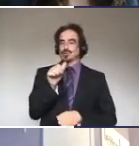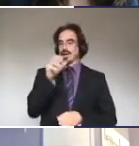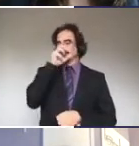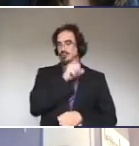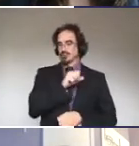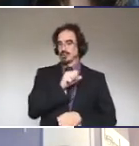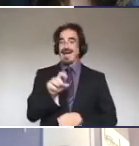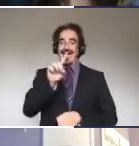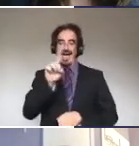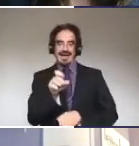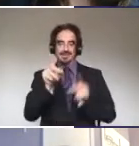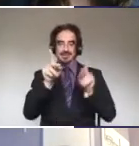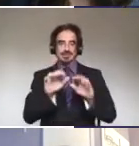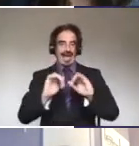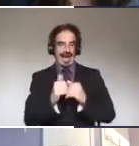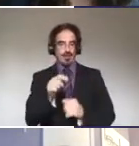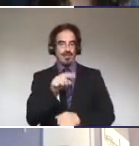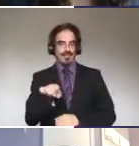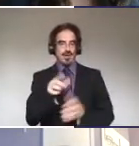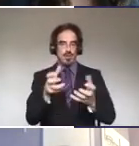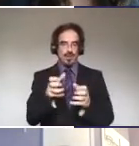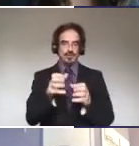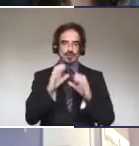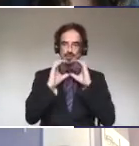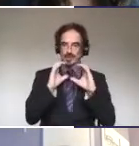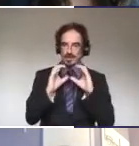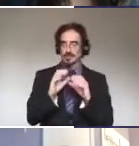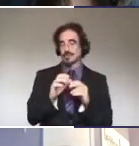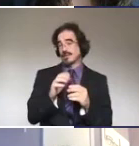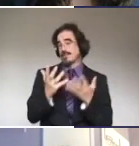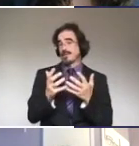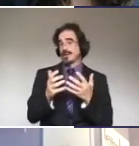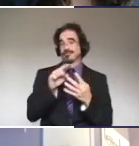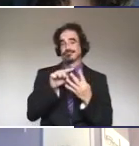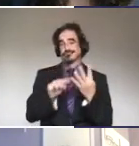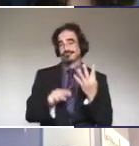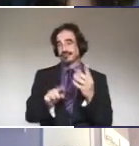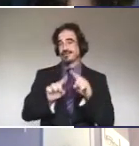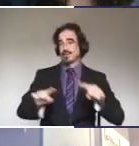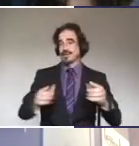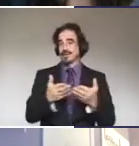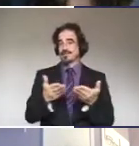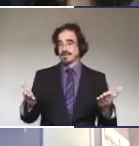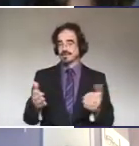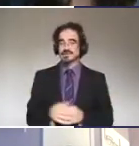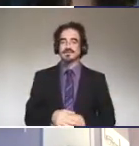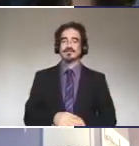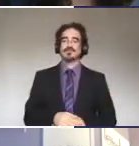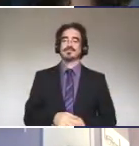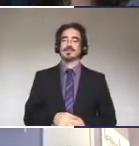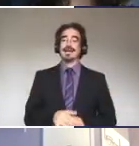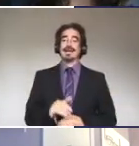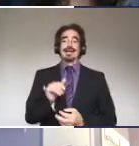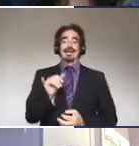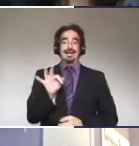want to communicate, and they are likely to use a combination of methods. Be aware, especially if you're getting into an emotional